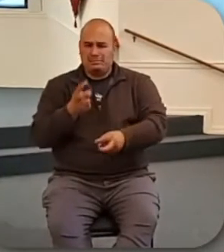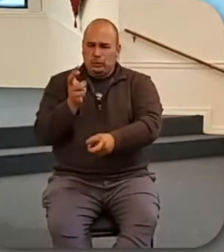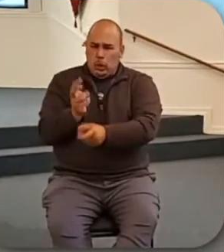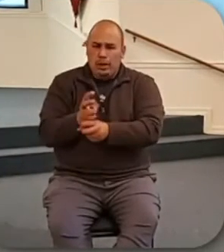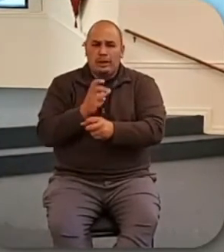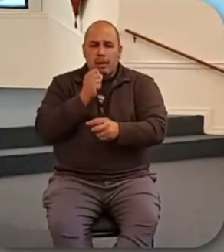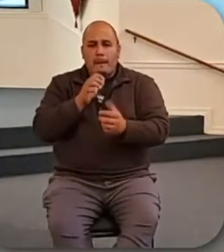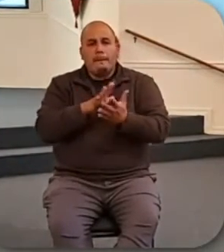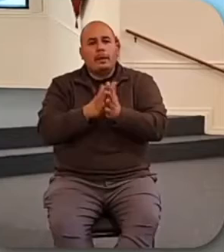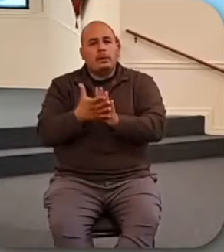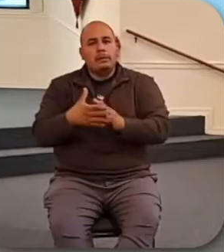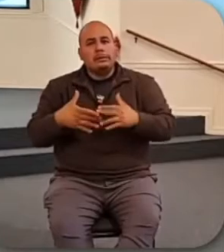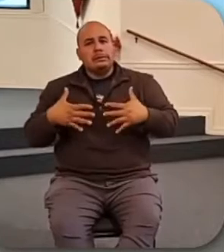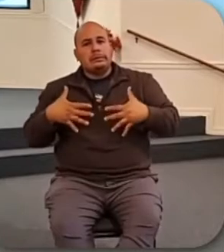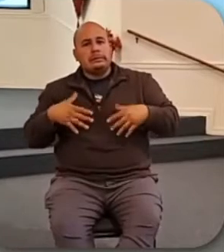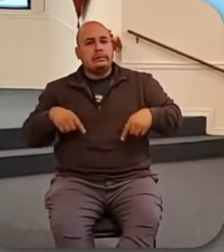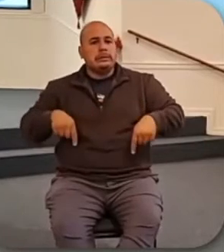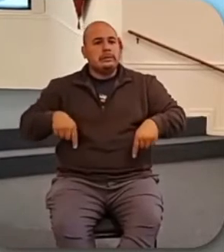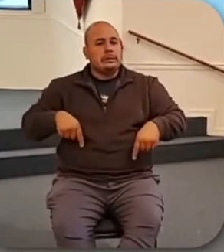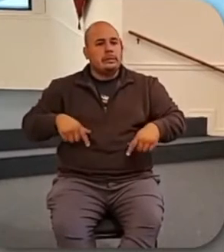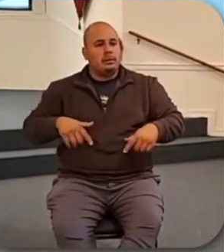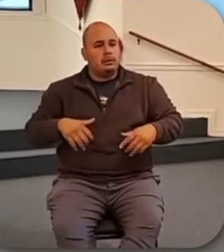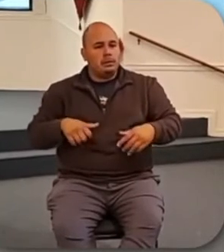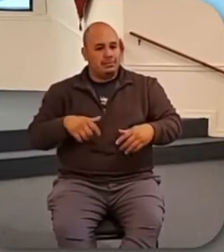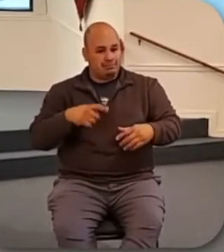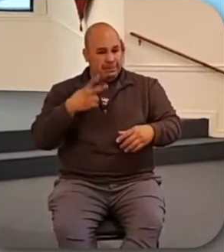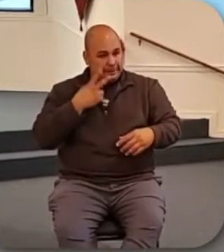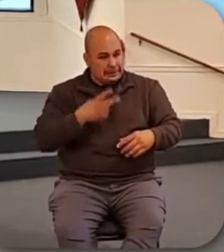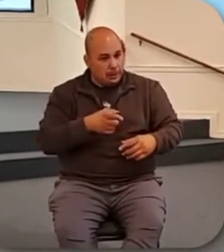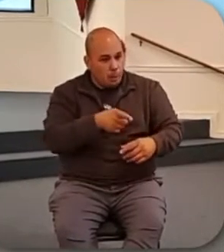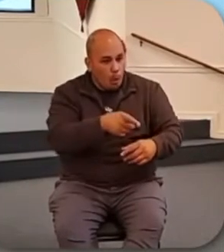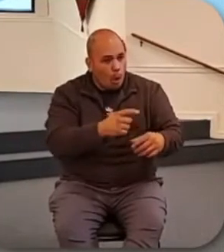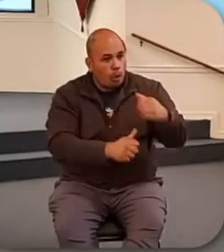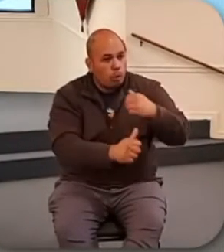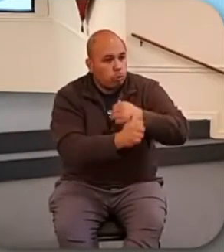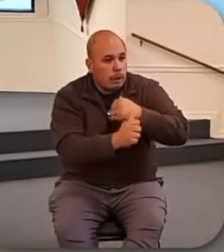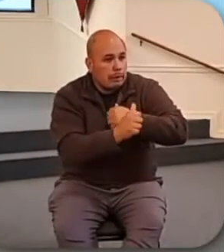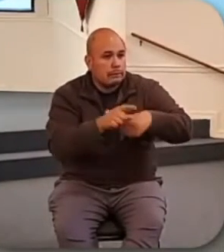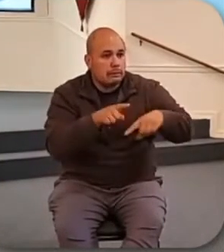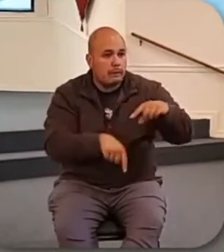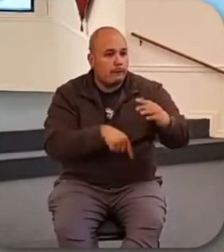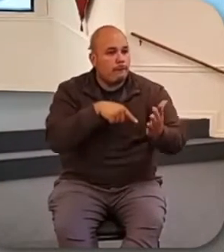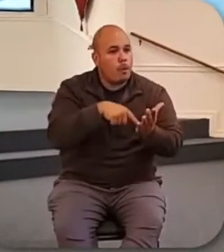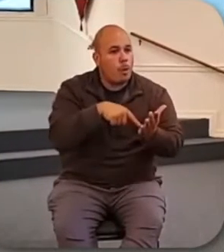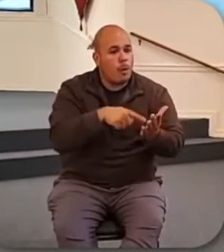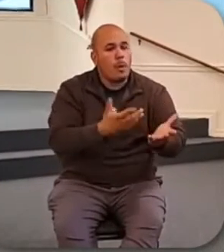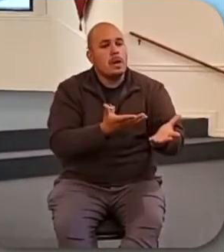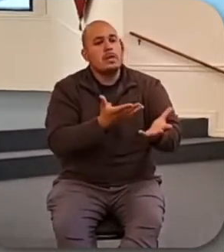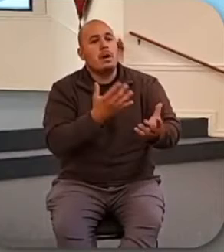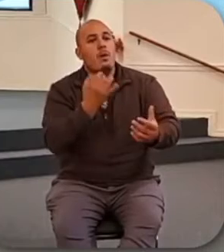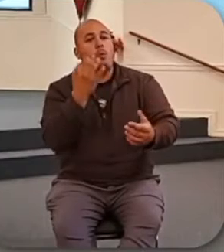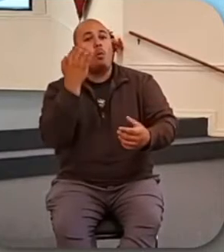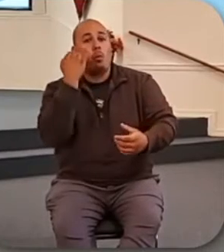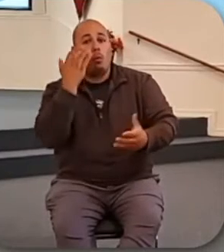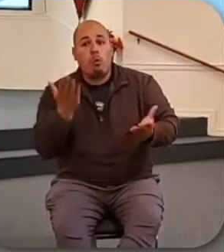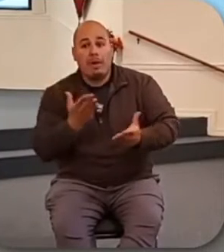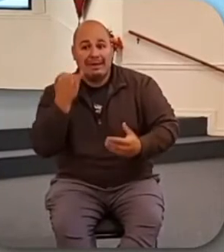scared, sorry, it's not hard to be scared when we start worrying about what if.